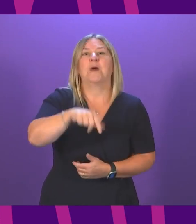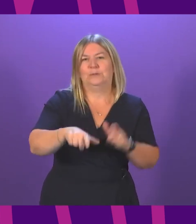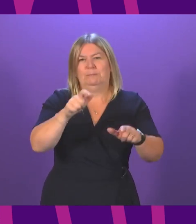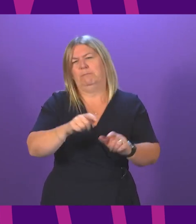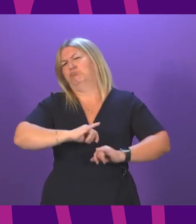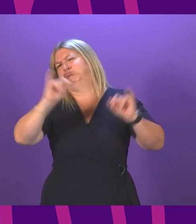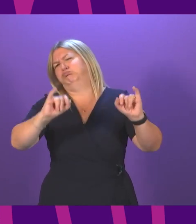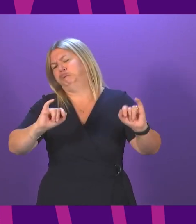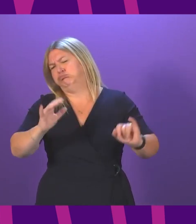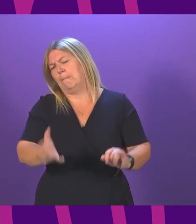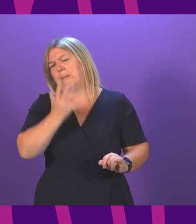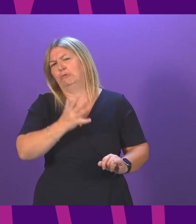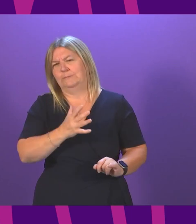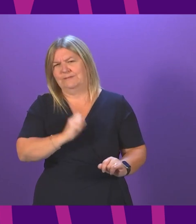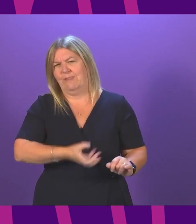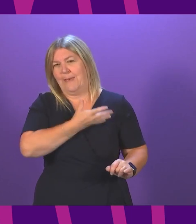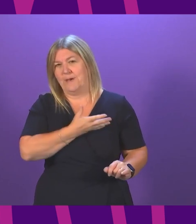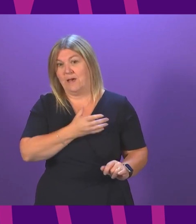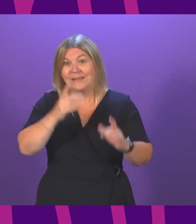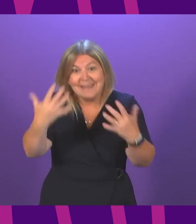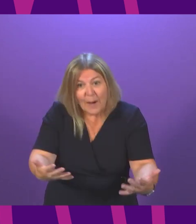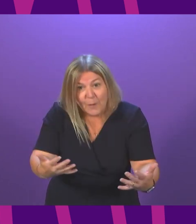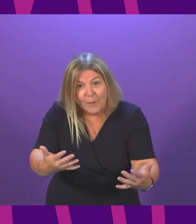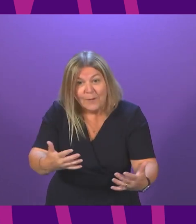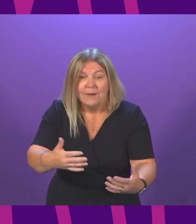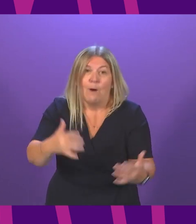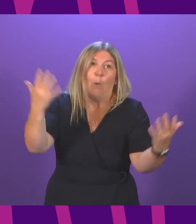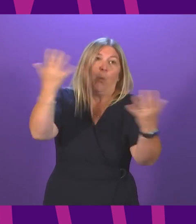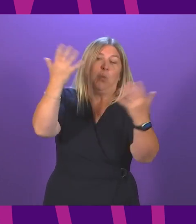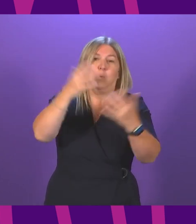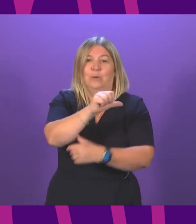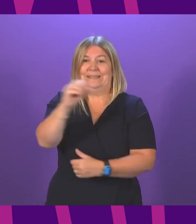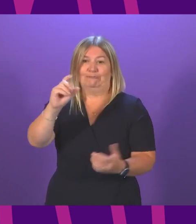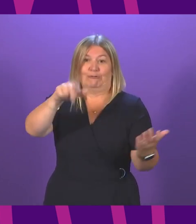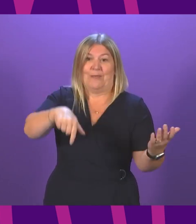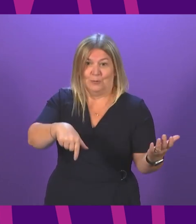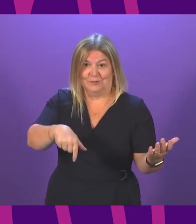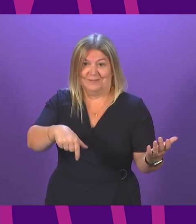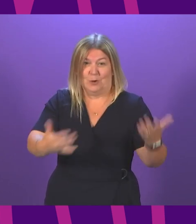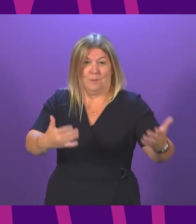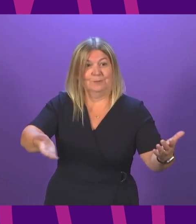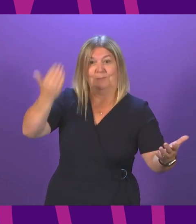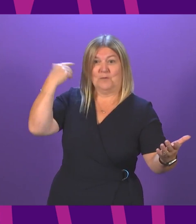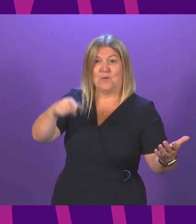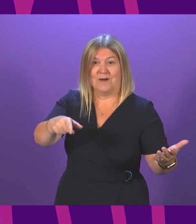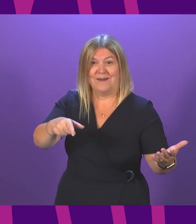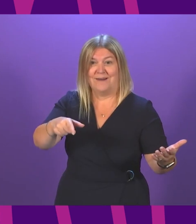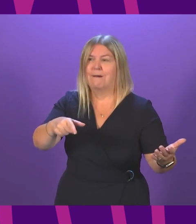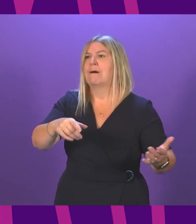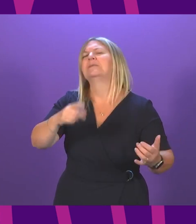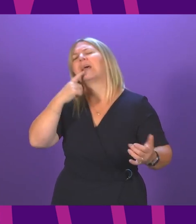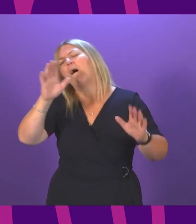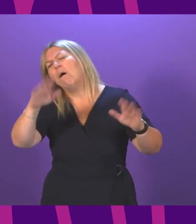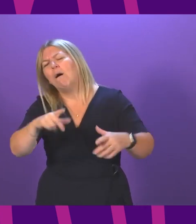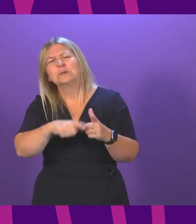today is lists of over 600,000 compared to 84,000. And I know Nicola Sturgeon says it's because of the